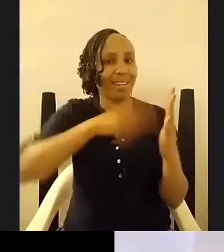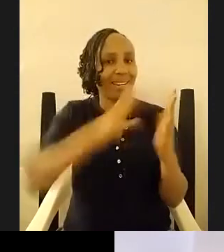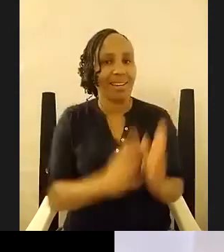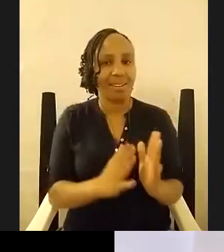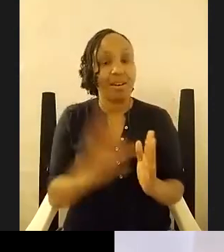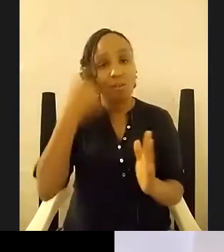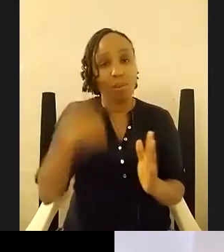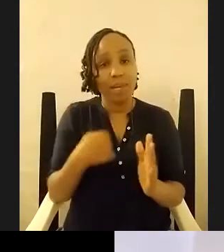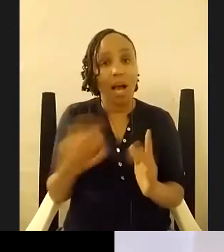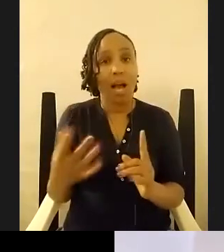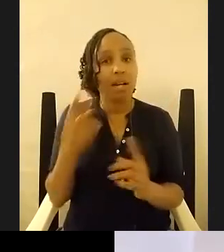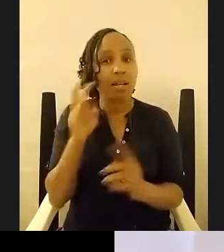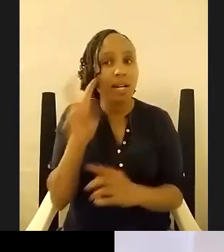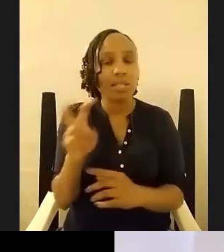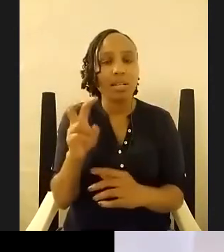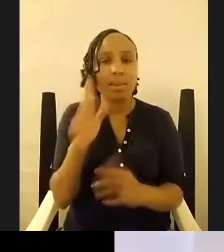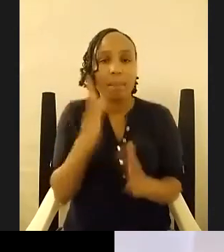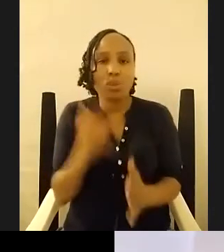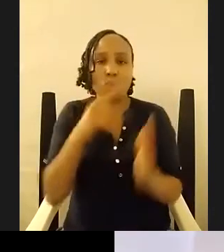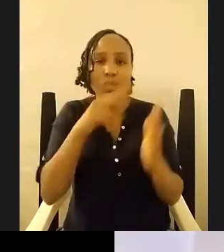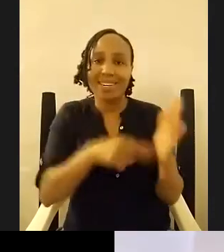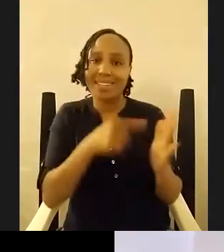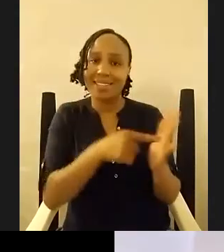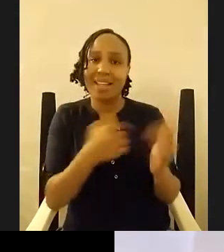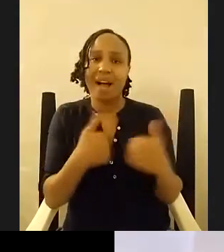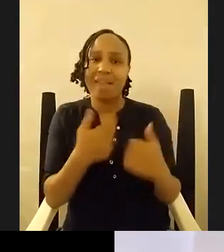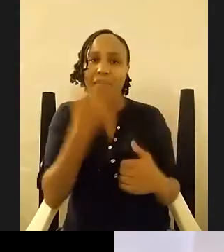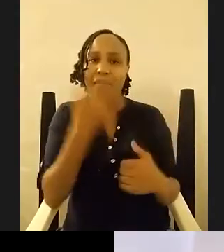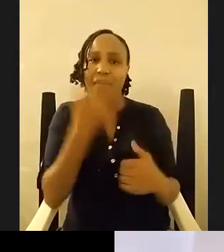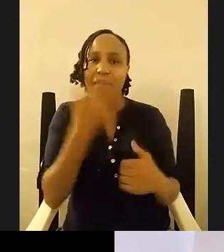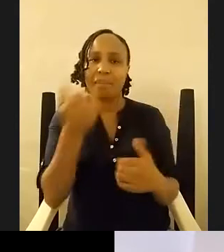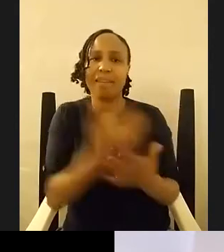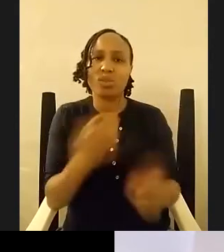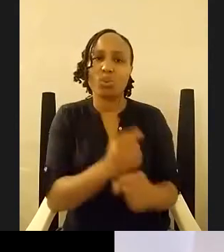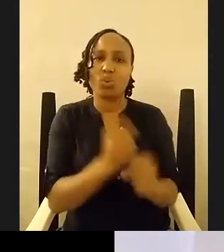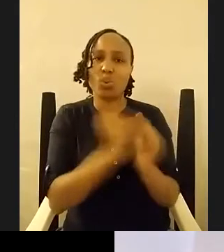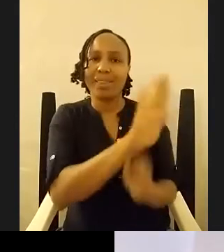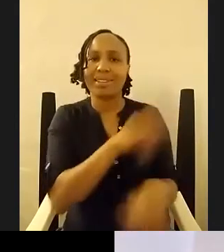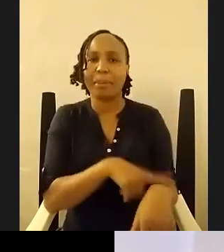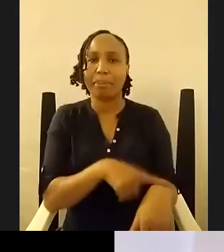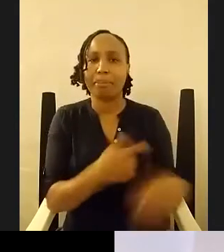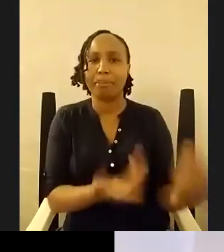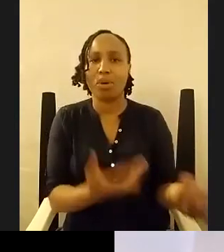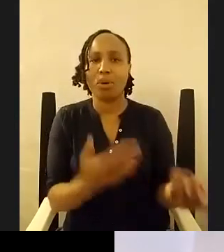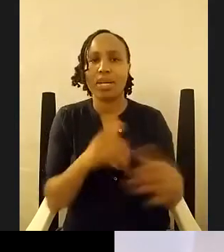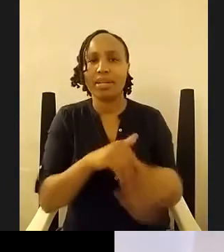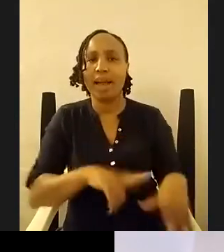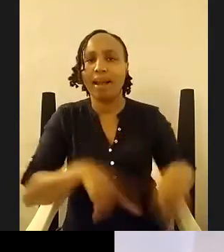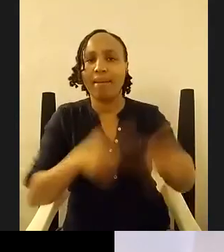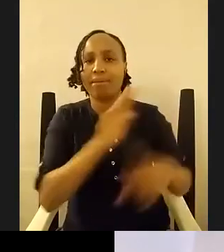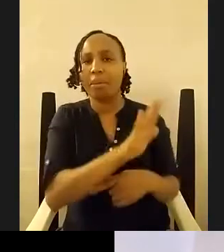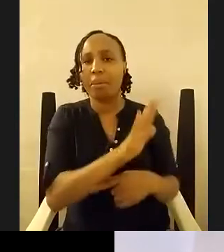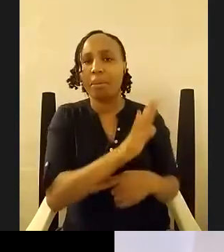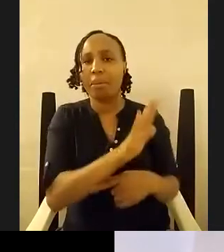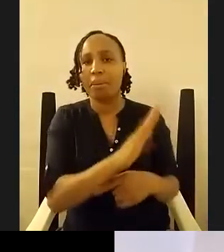reading this has got better things to do with their have better things to do in their life like they definitely should have other than reading whatever